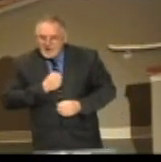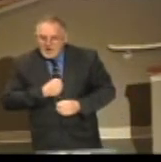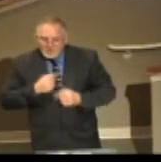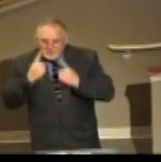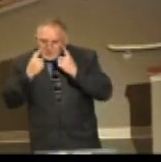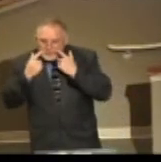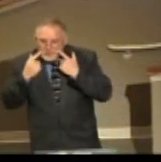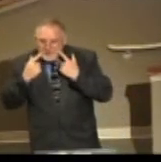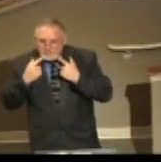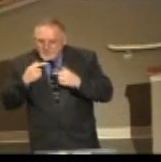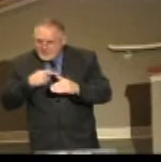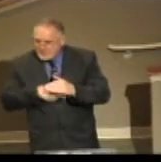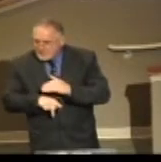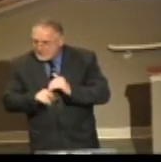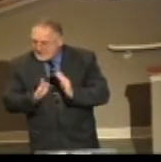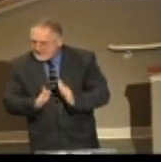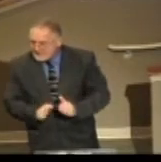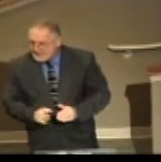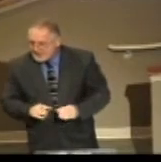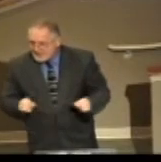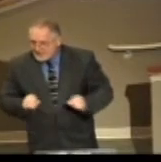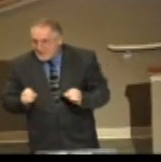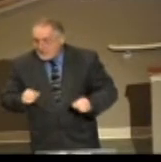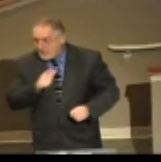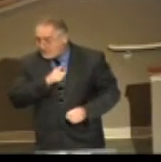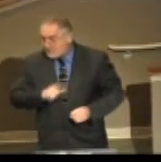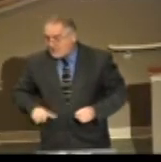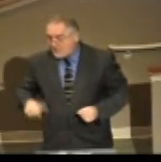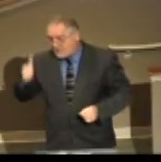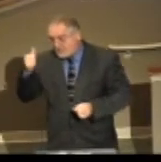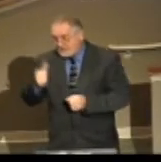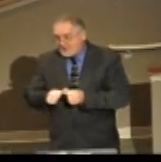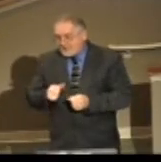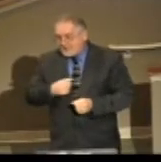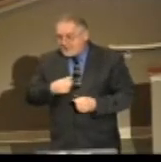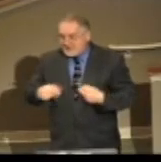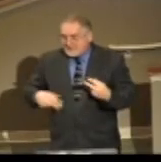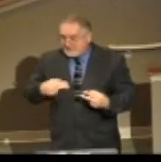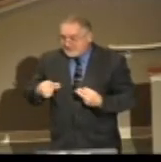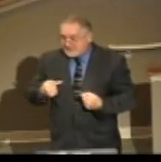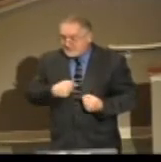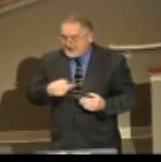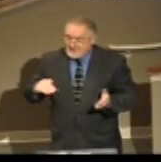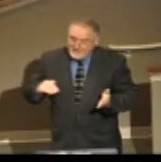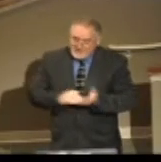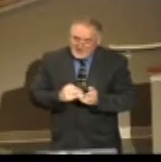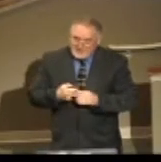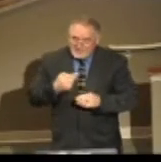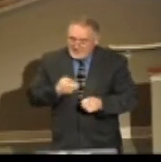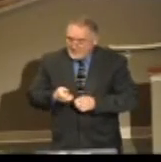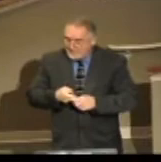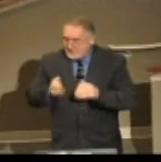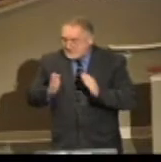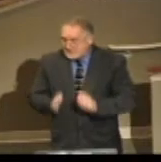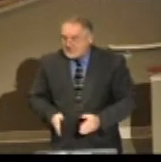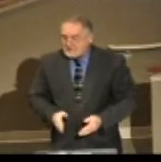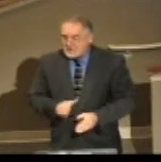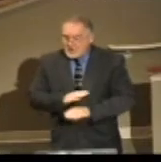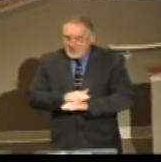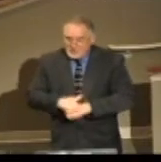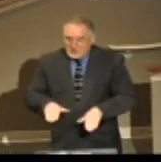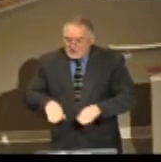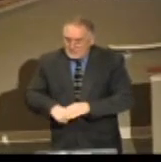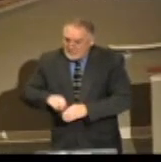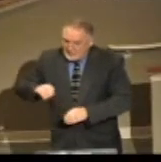Listen to him. O Lord, thou knowest, remember me and visit me. Revenge me of my persecutors. Take me not away, take not away